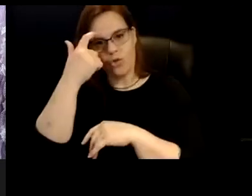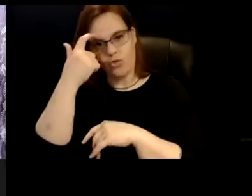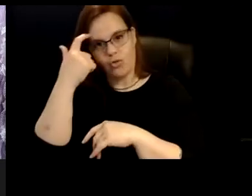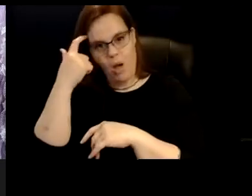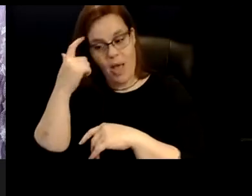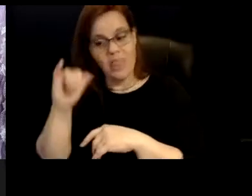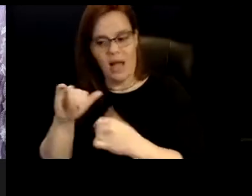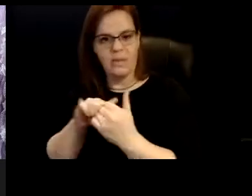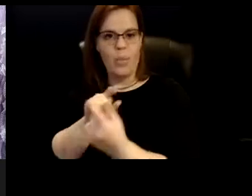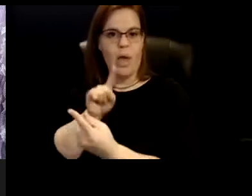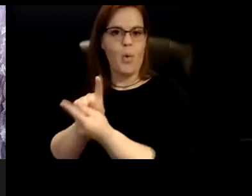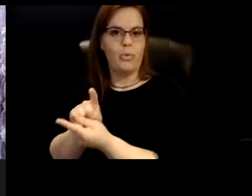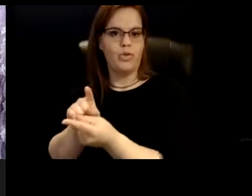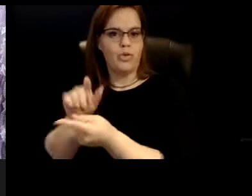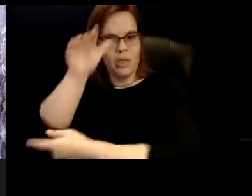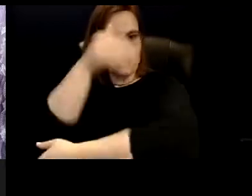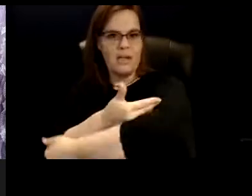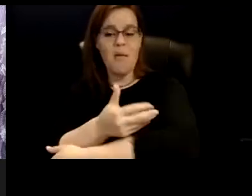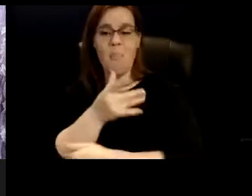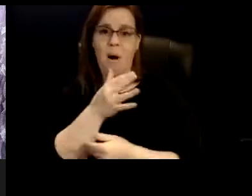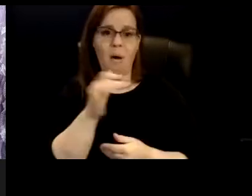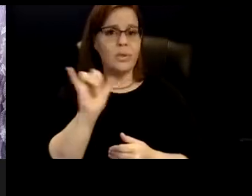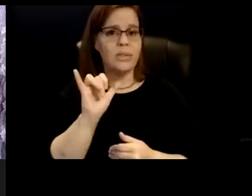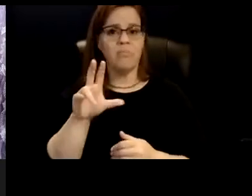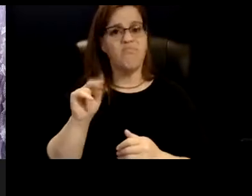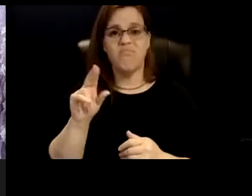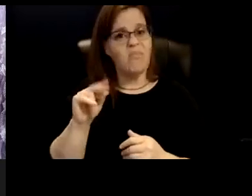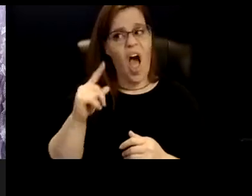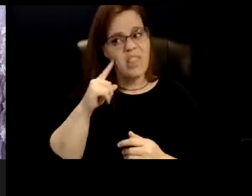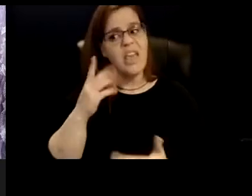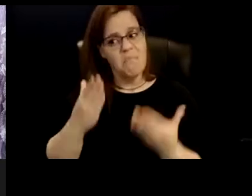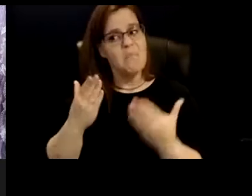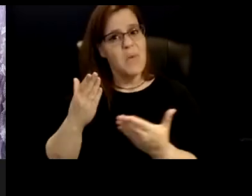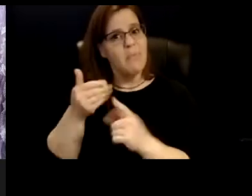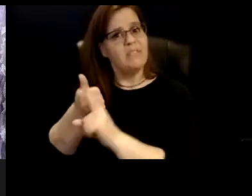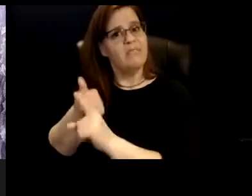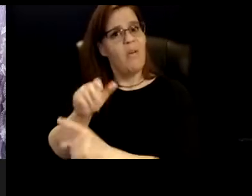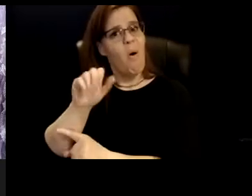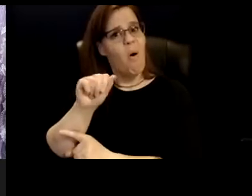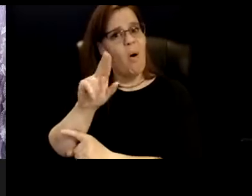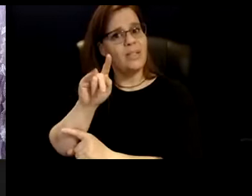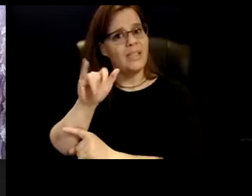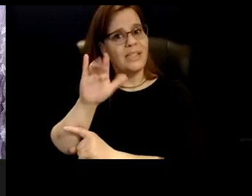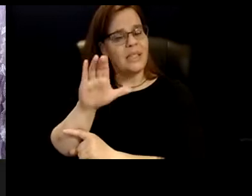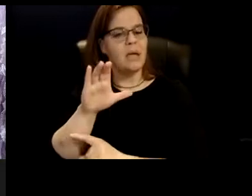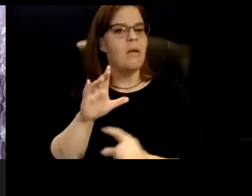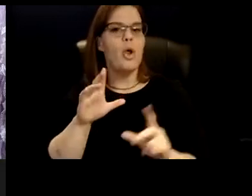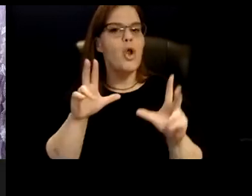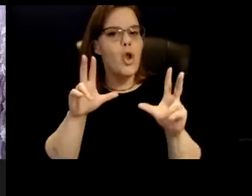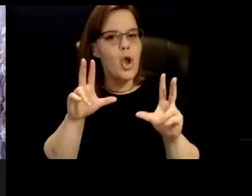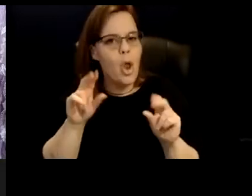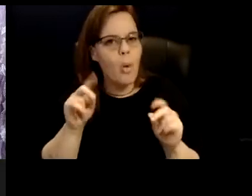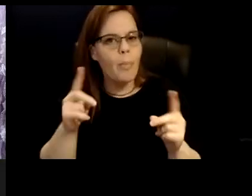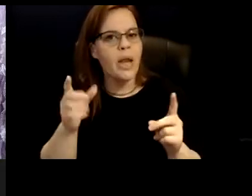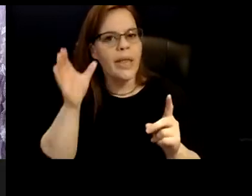Uh, mom was like, I know there's more going on. I think he might be autistic and nobody listened to her for years through